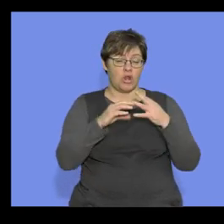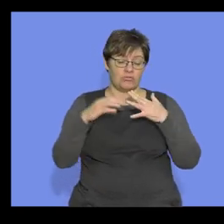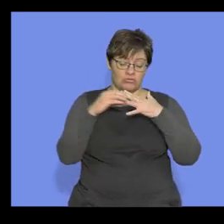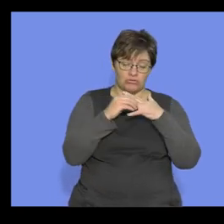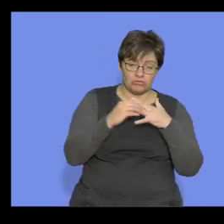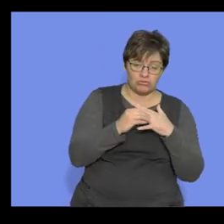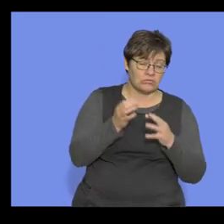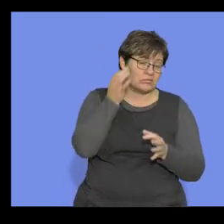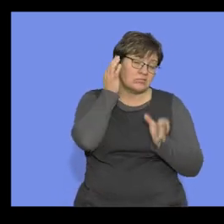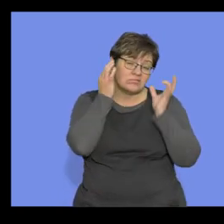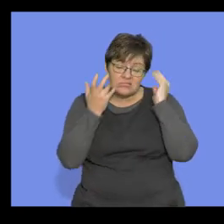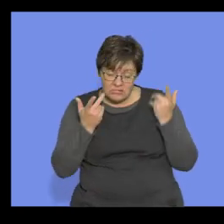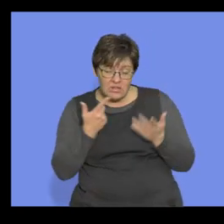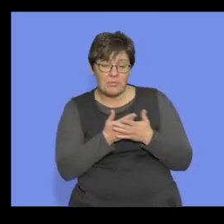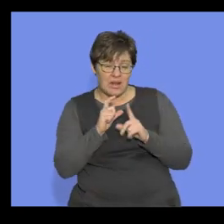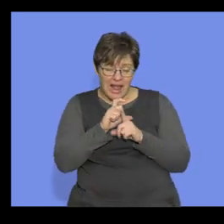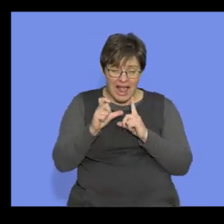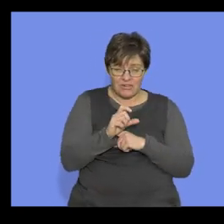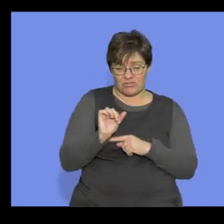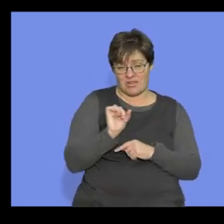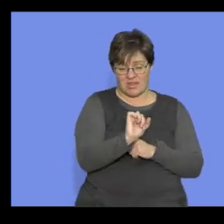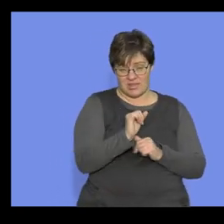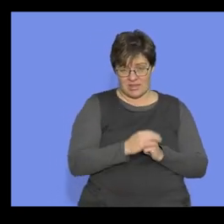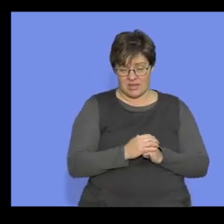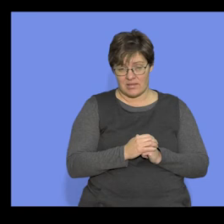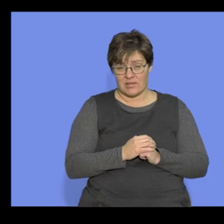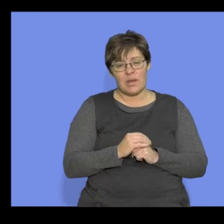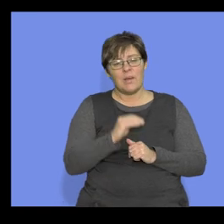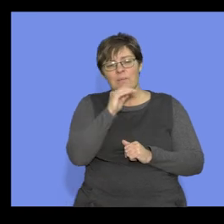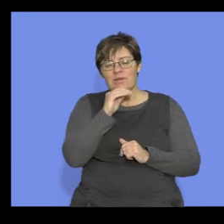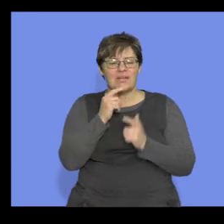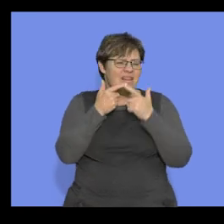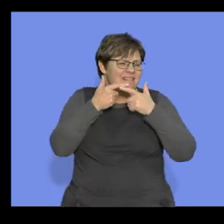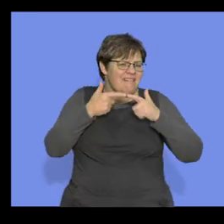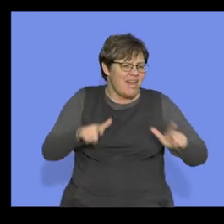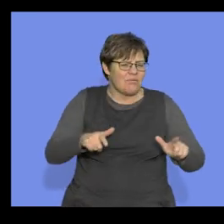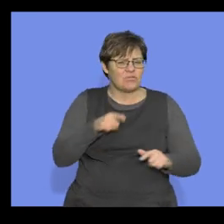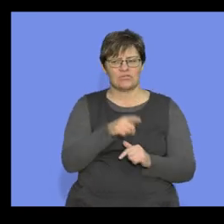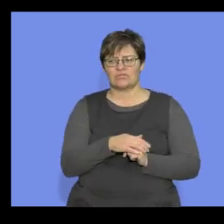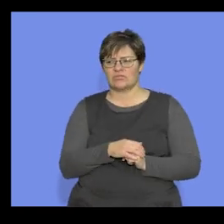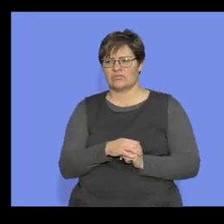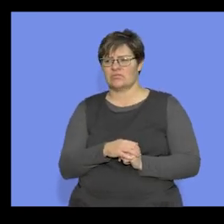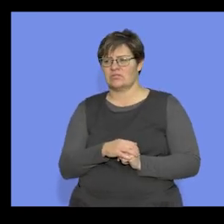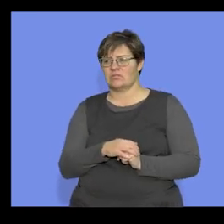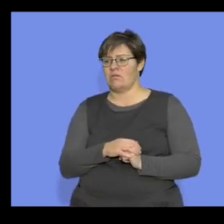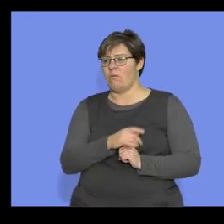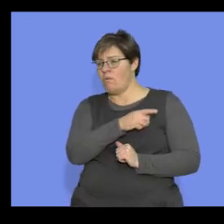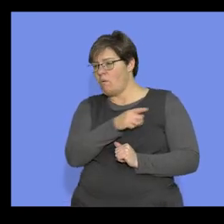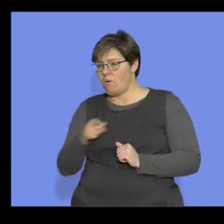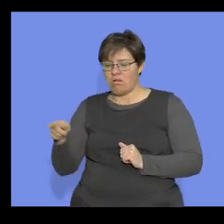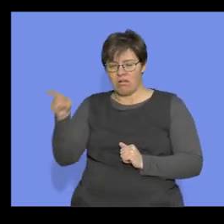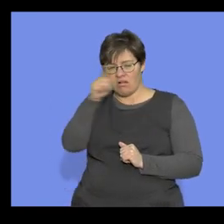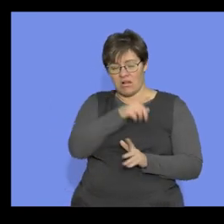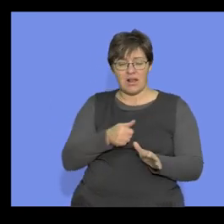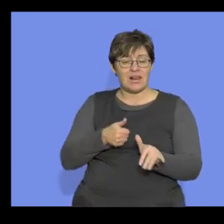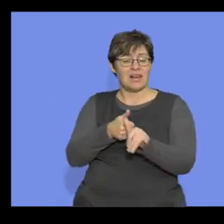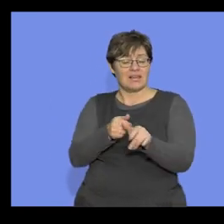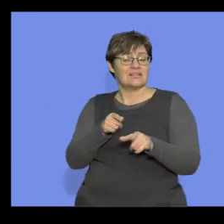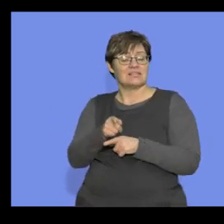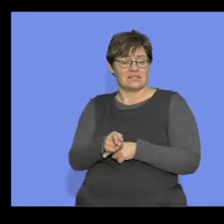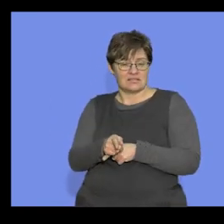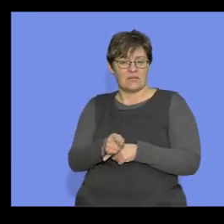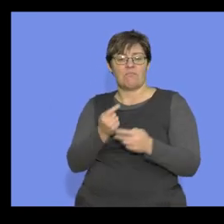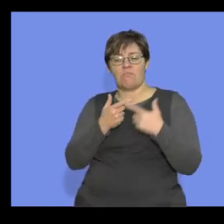learnt about jewellery, all of that is culture. And what does that mean? Language, once again, all of that